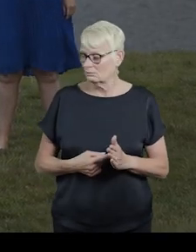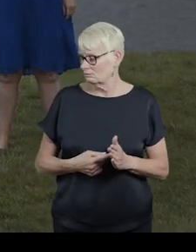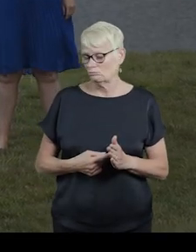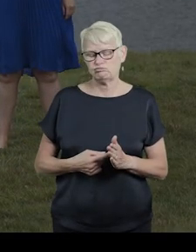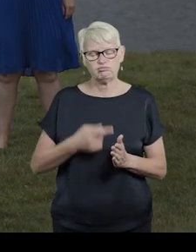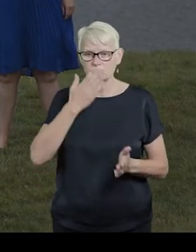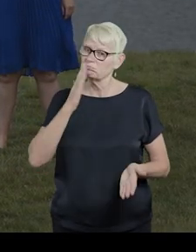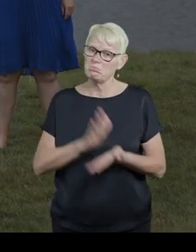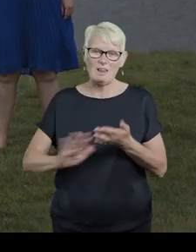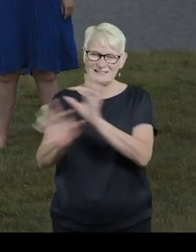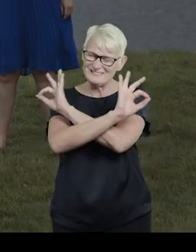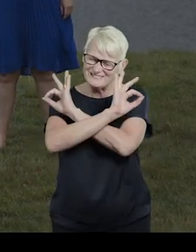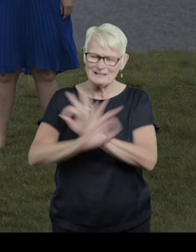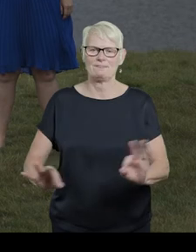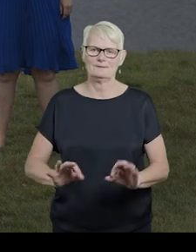No apologies.